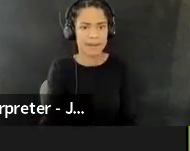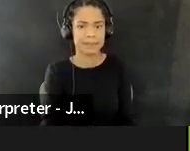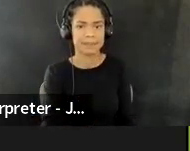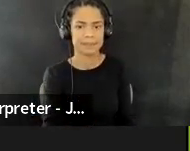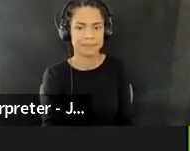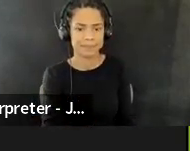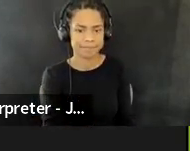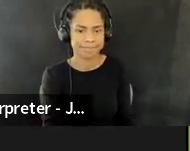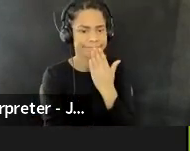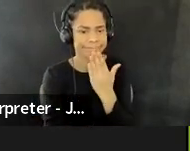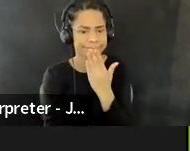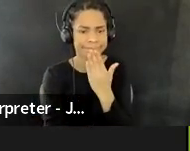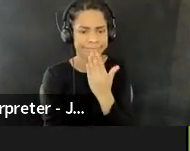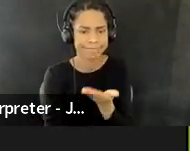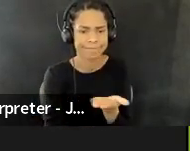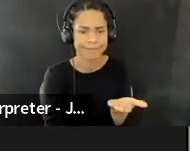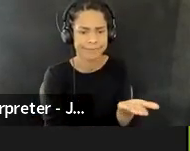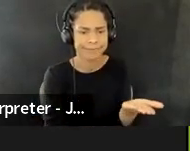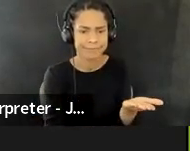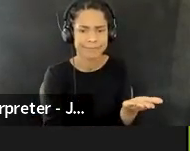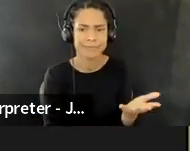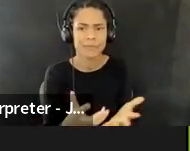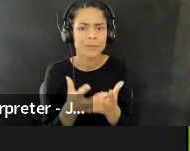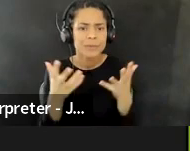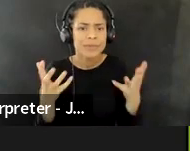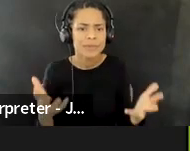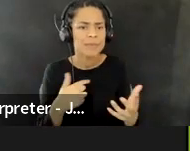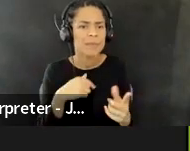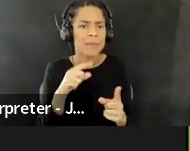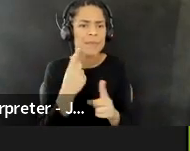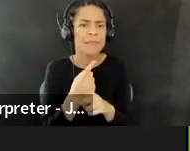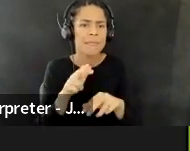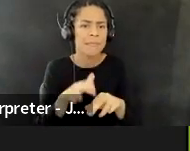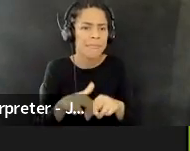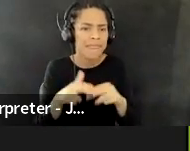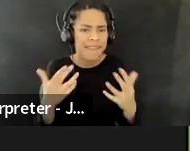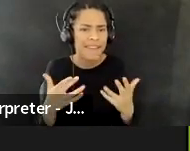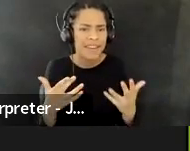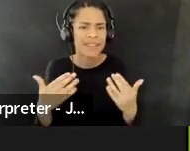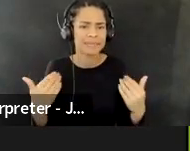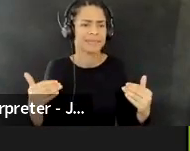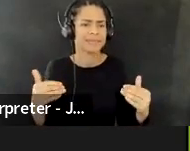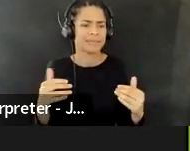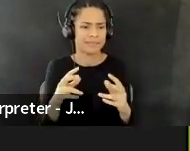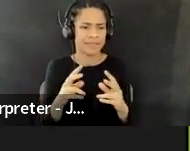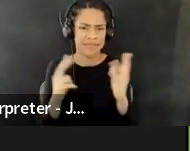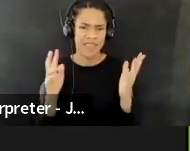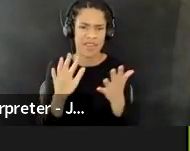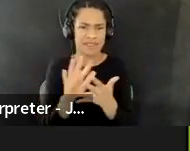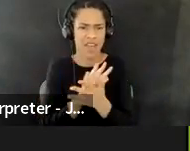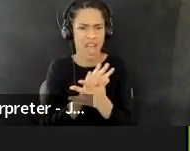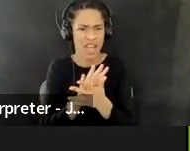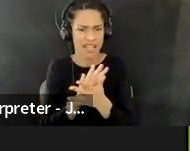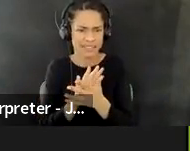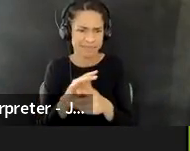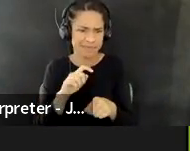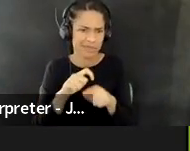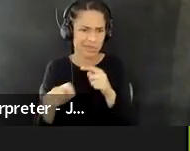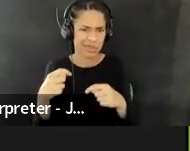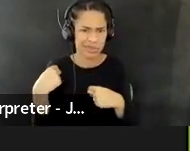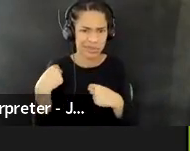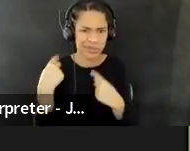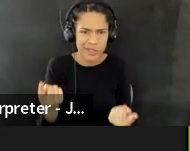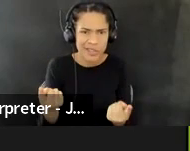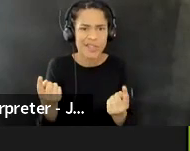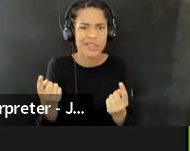So, thank you all so much. That was just sitting here, you know, it's been a very, uh, foggy, uh, call so far with a lot of the